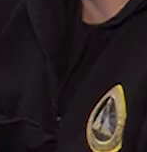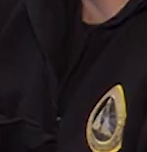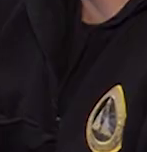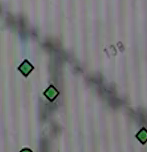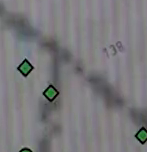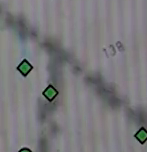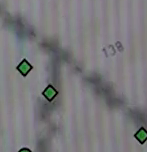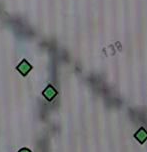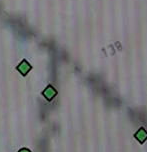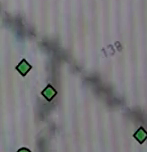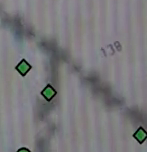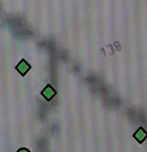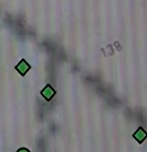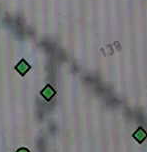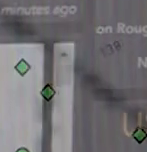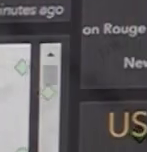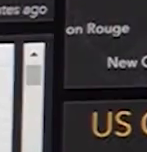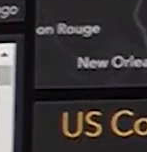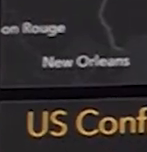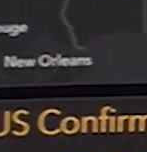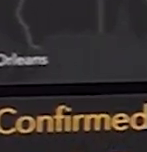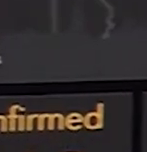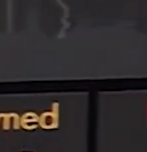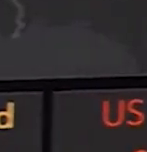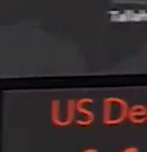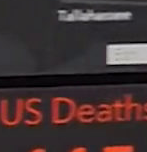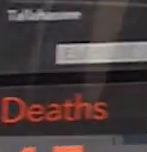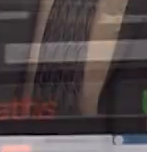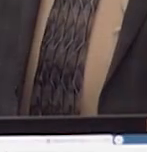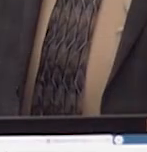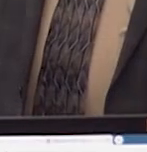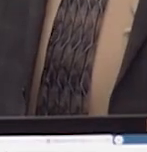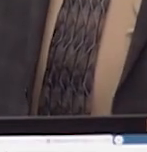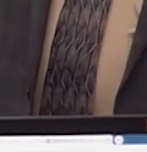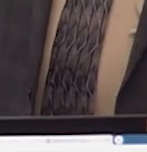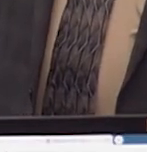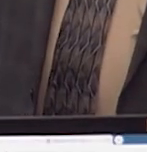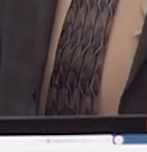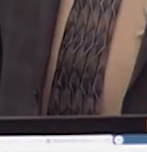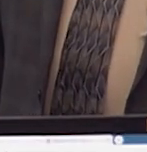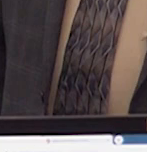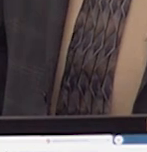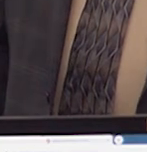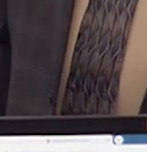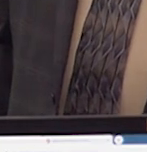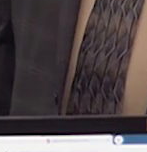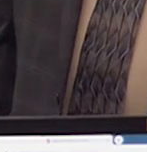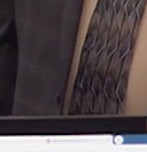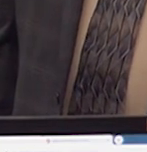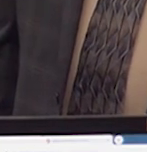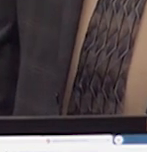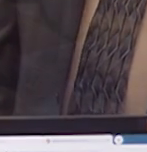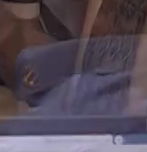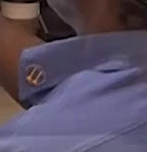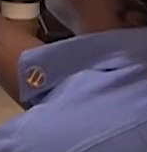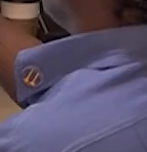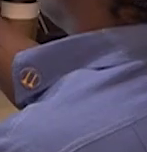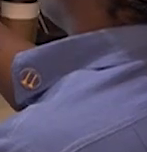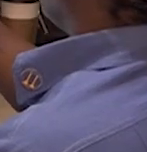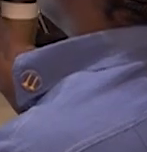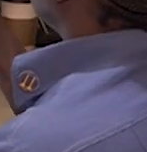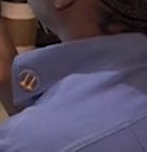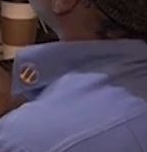officials monitor the pandemic and strategize for the most effective and efficient way to continue to serve, including